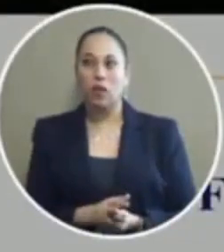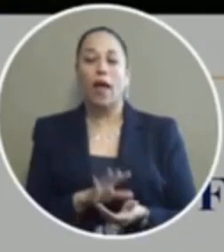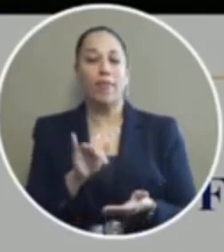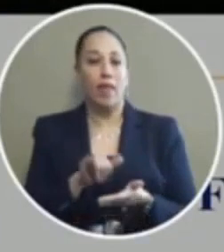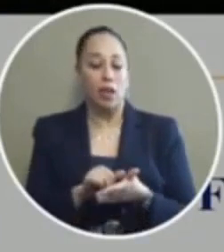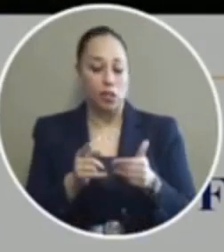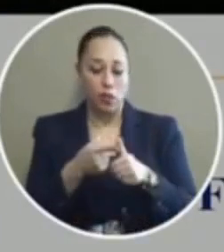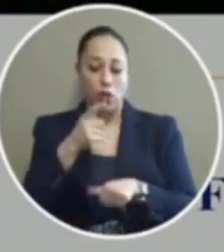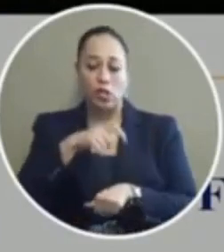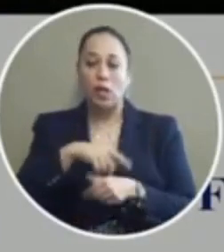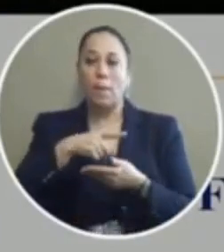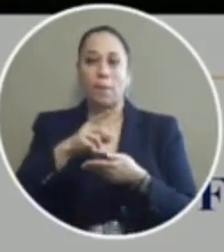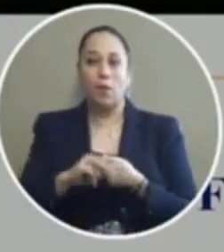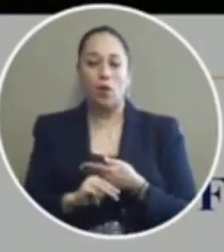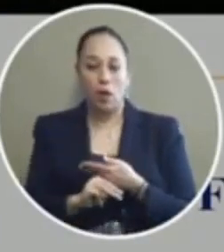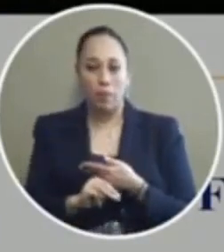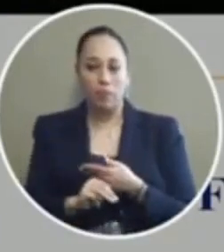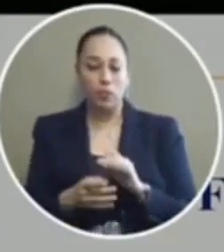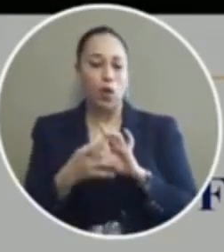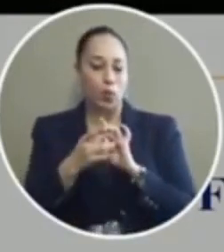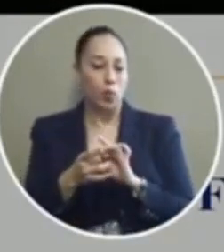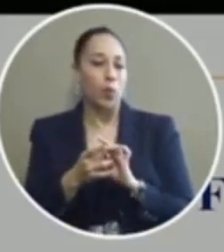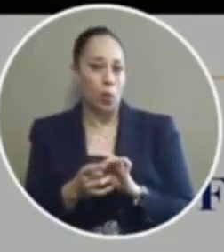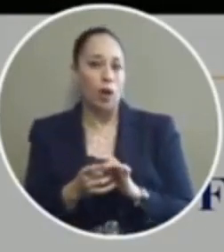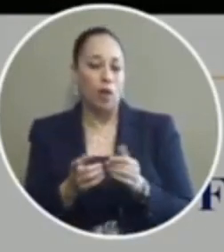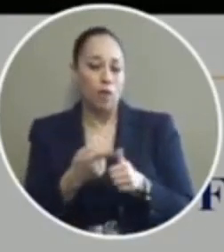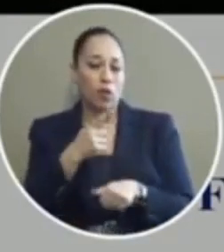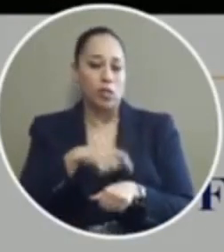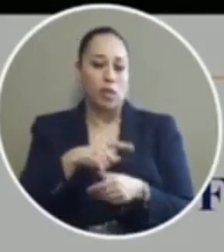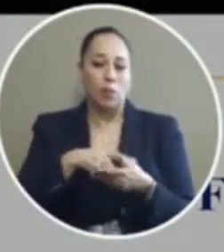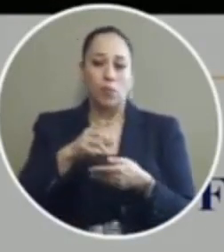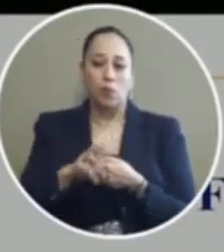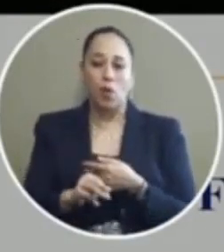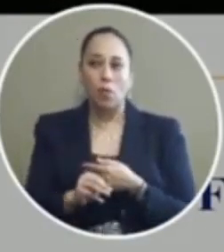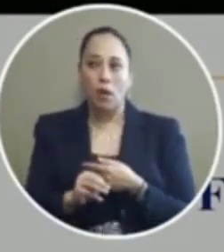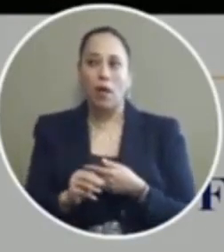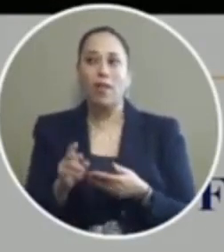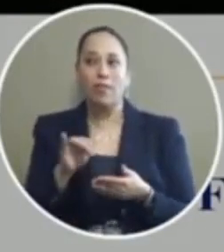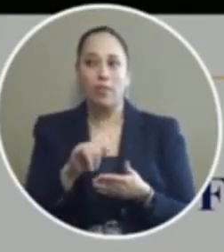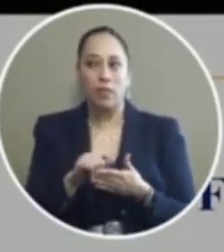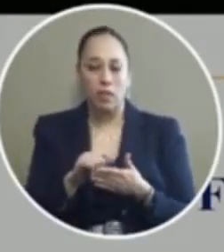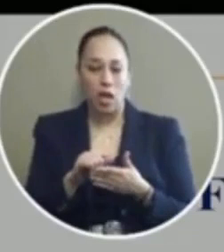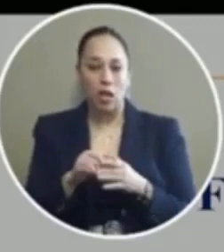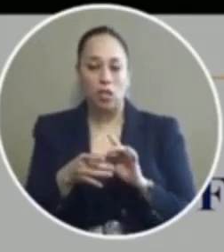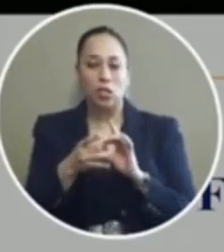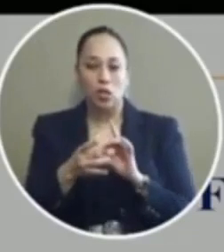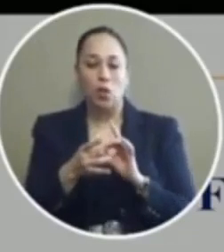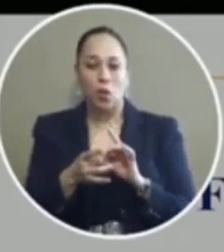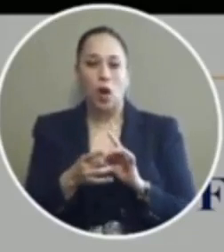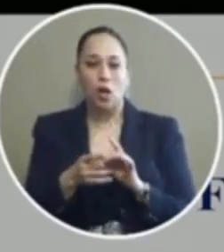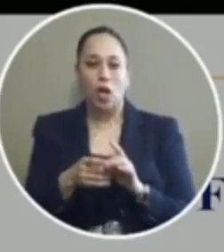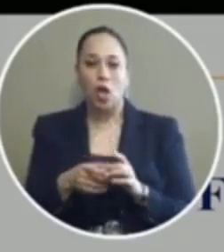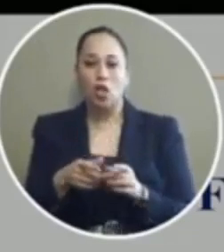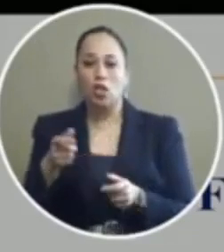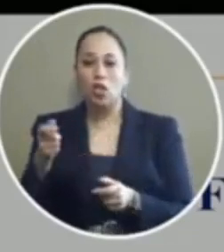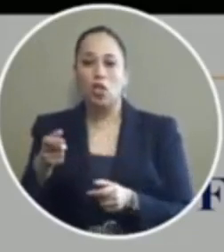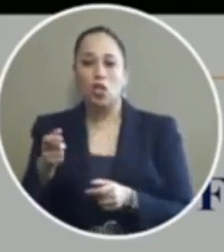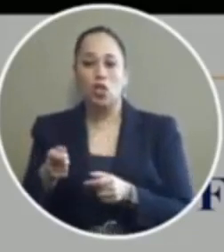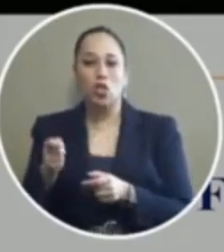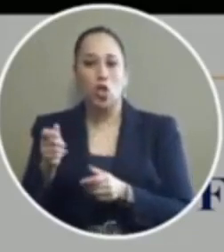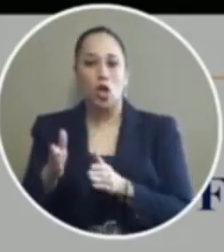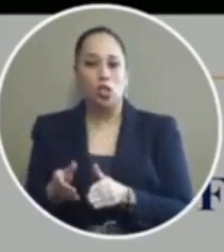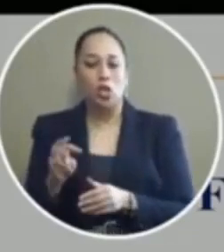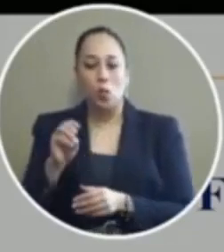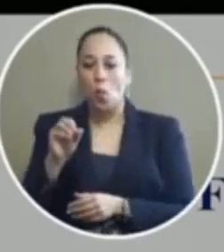there there you go on in regards to the first chance program and I want to chime in these thoughts in regards to the judge Morales the